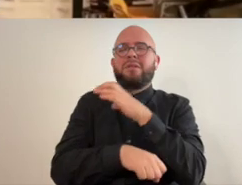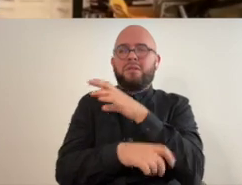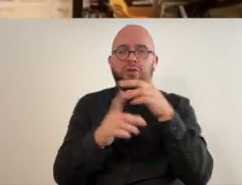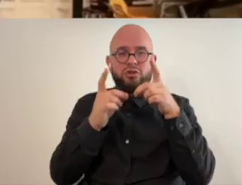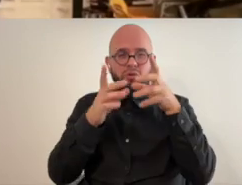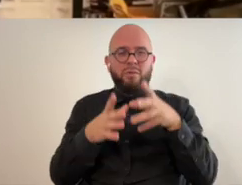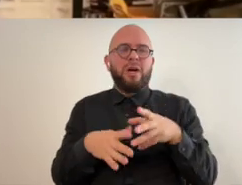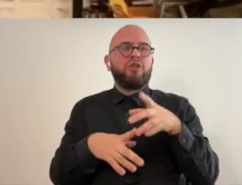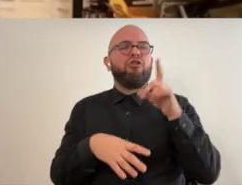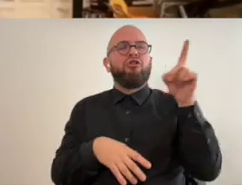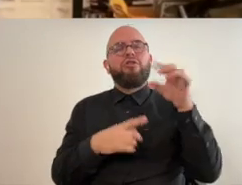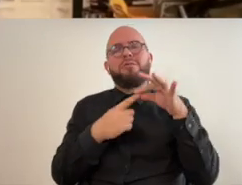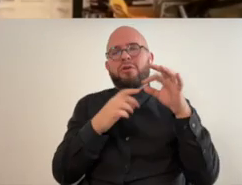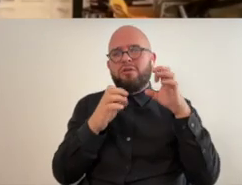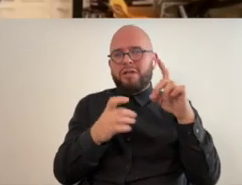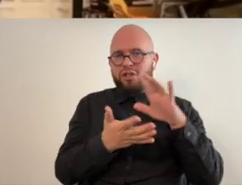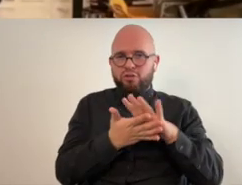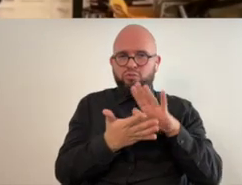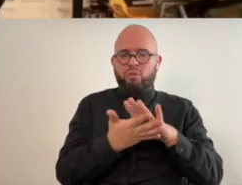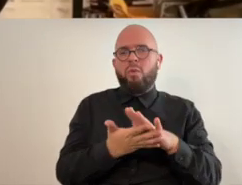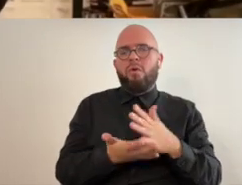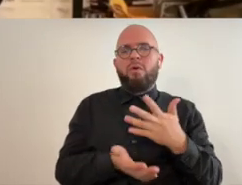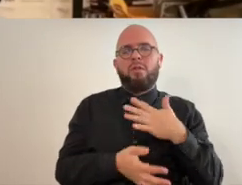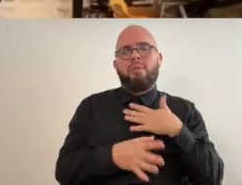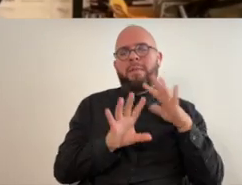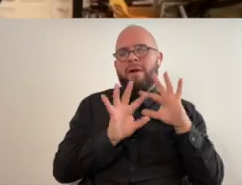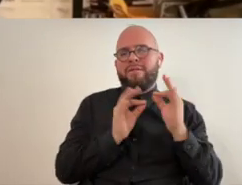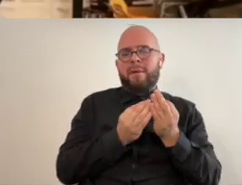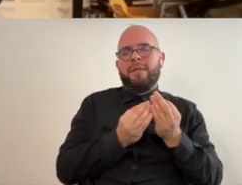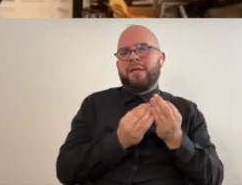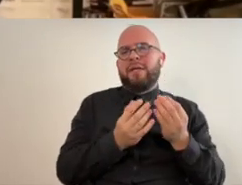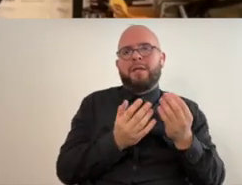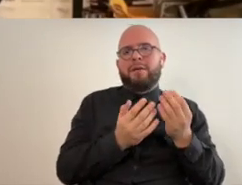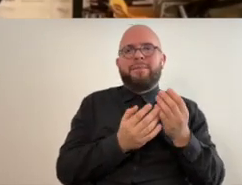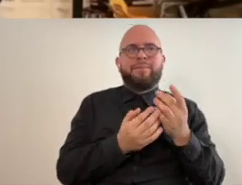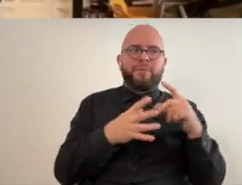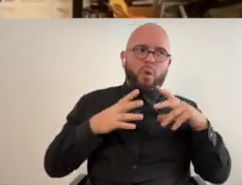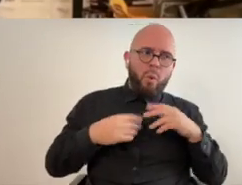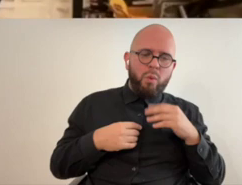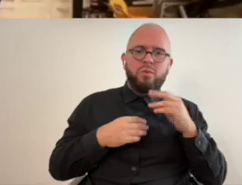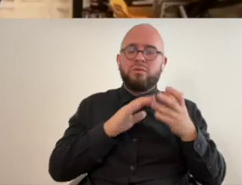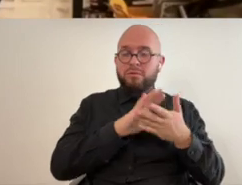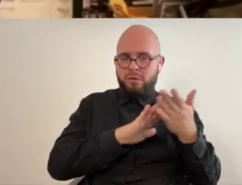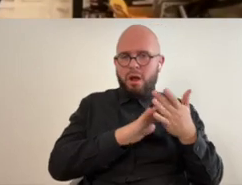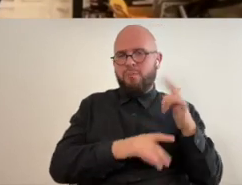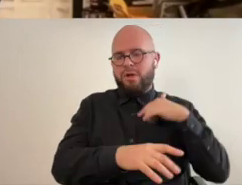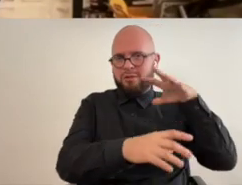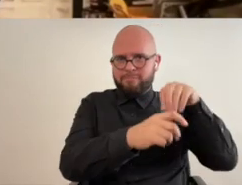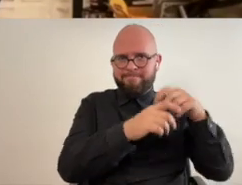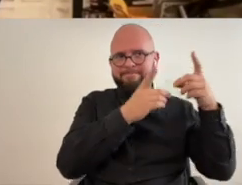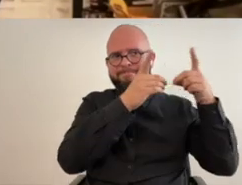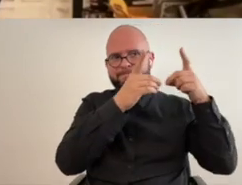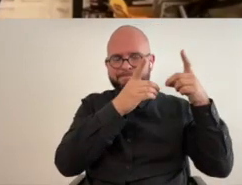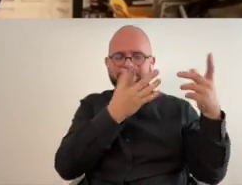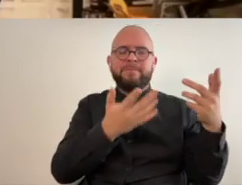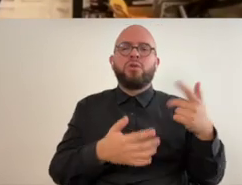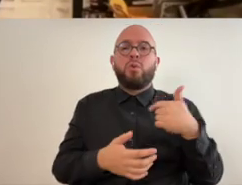my job i was the clinical director at a special education school that my family owned and operated